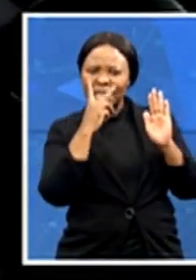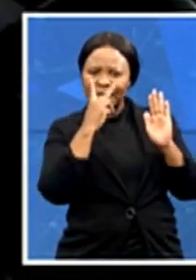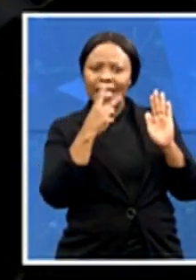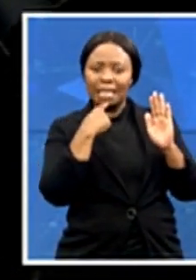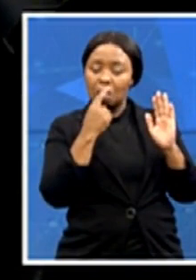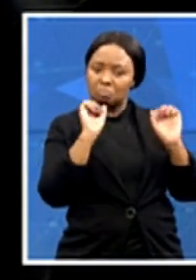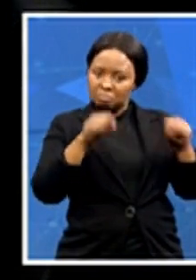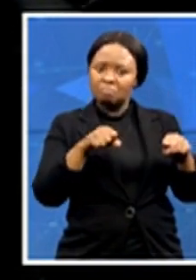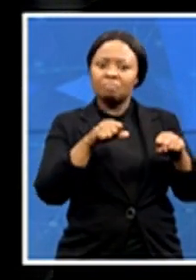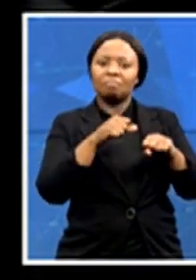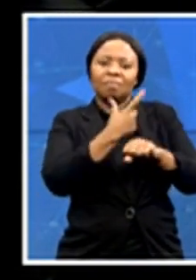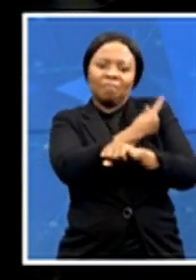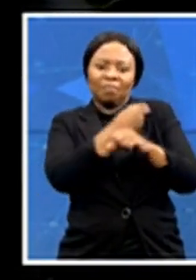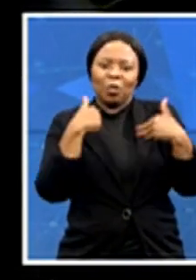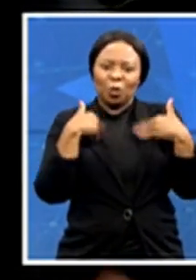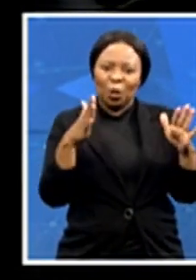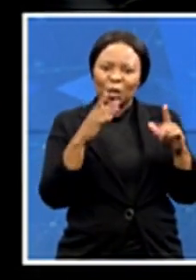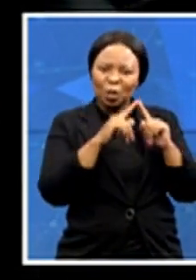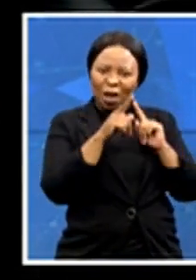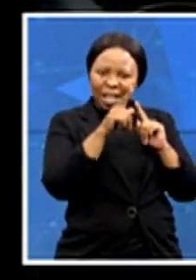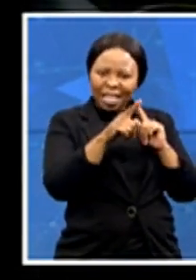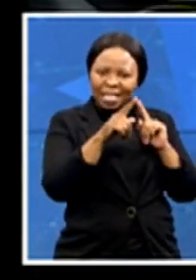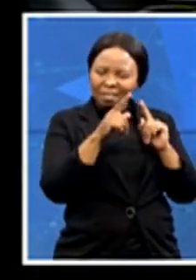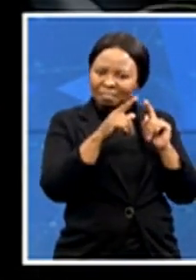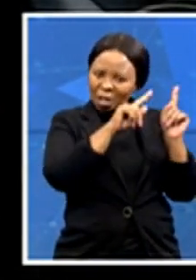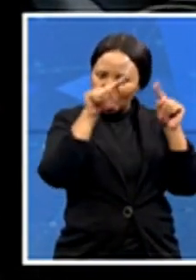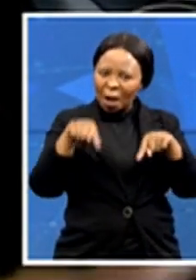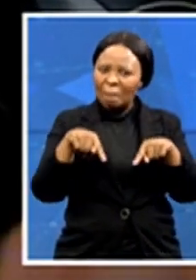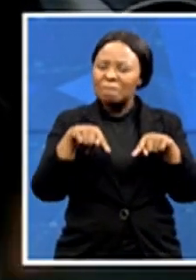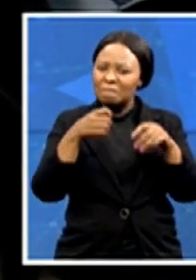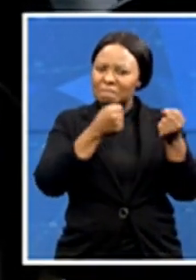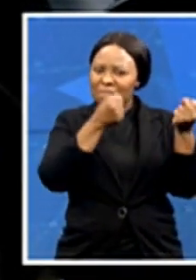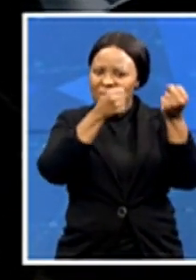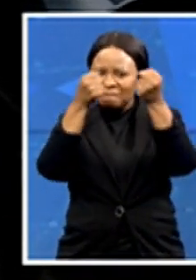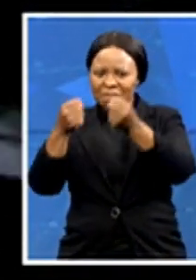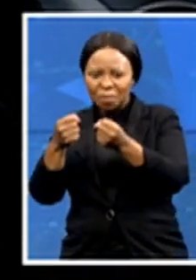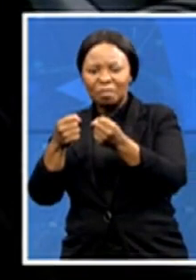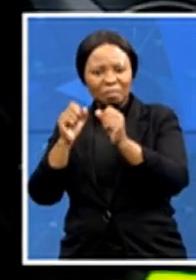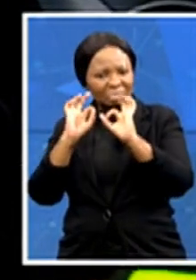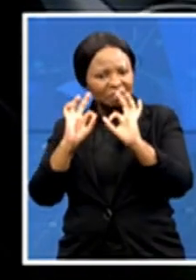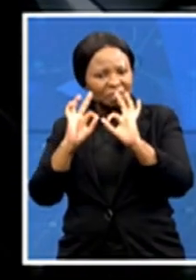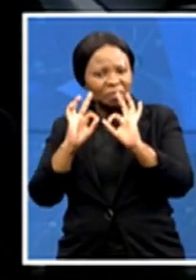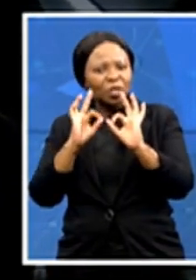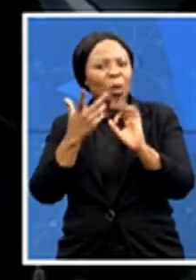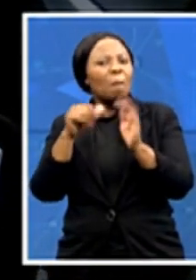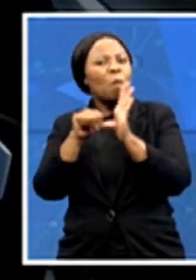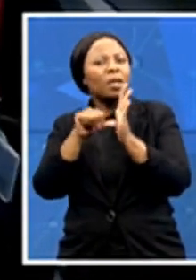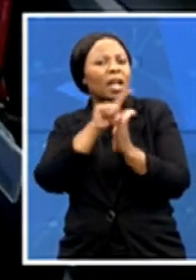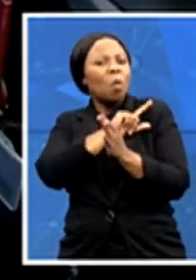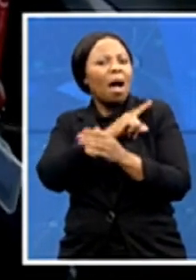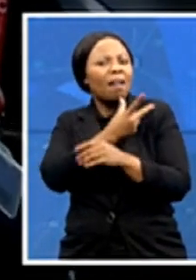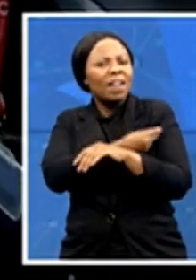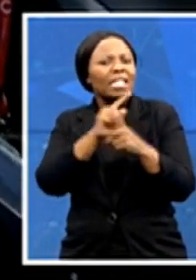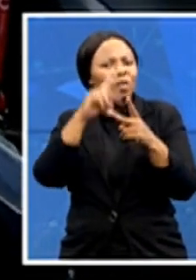you came and took up the opportunity. Talk to us about why it's important to get vaccinated and why you've decided to come. Yeah, I think it's